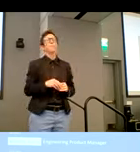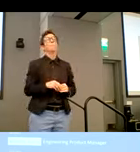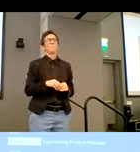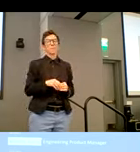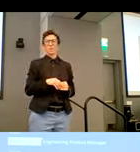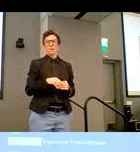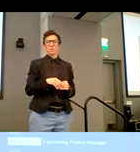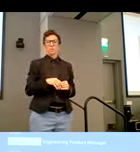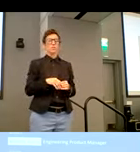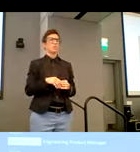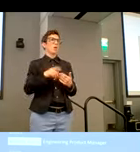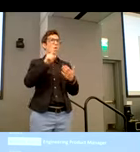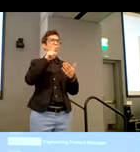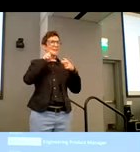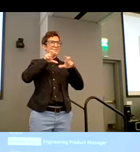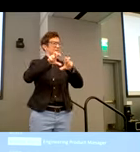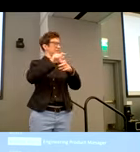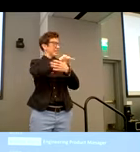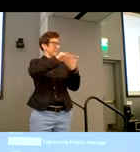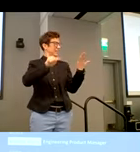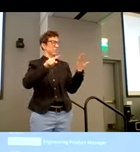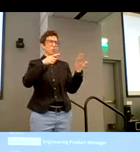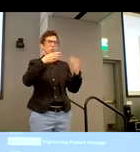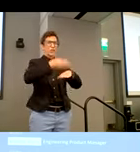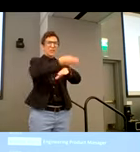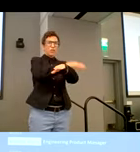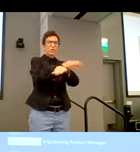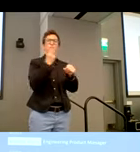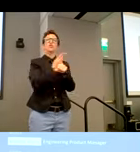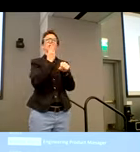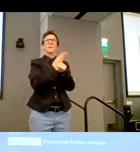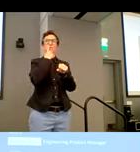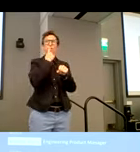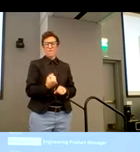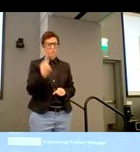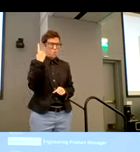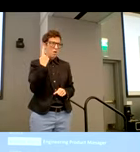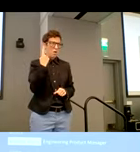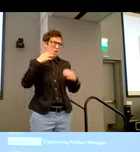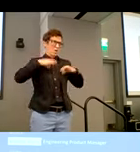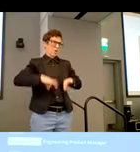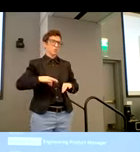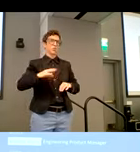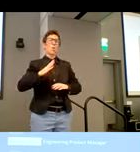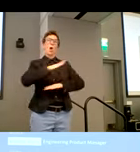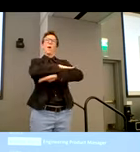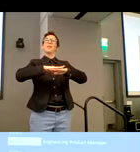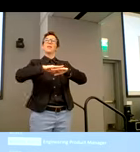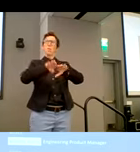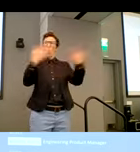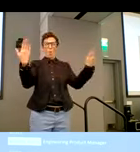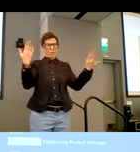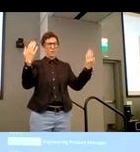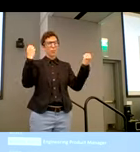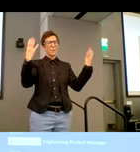if anything, right, investing in these features have, you know, increased the usability for everyone. Uh, and really made our platform more open to as many uses